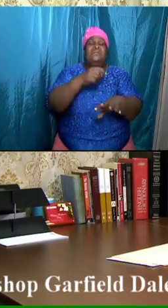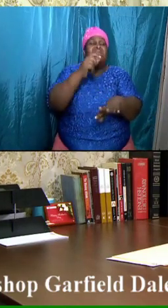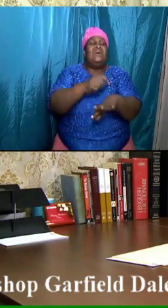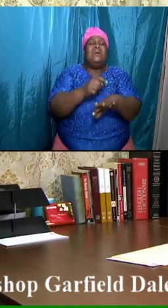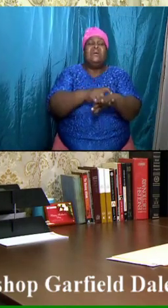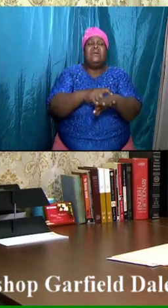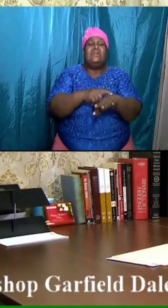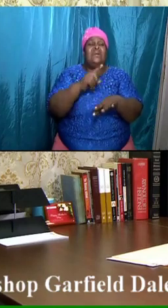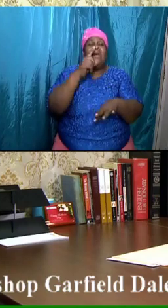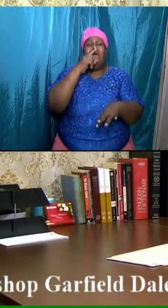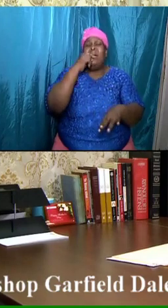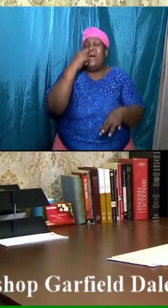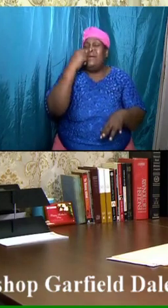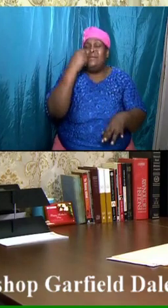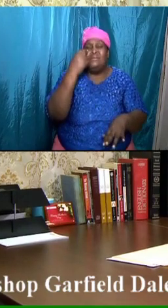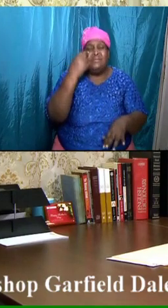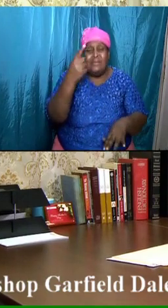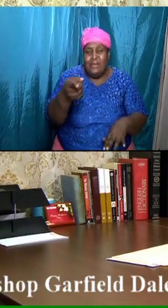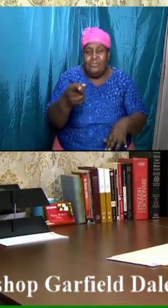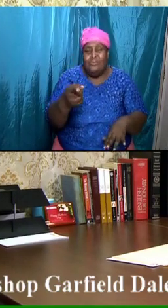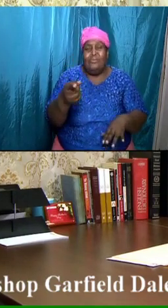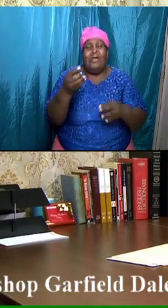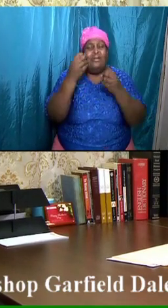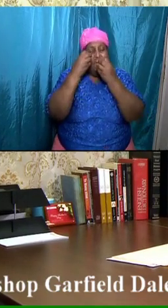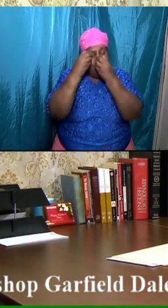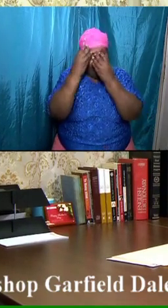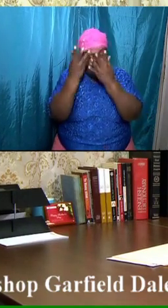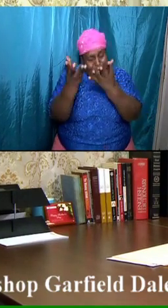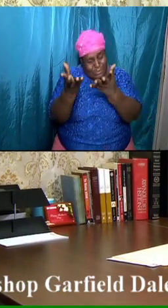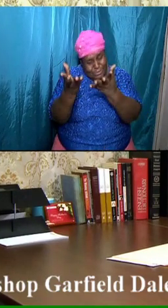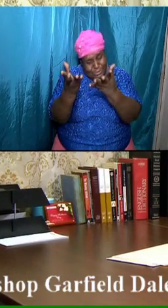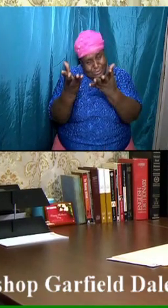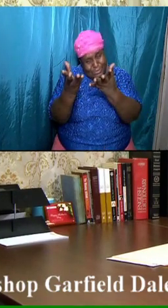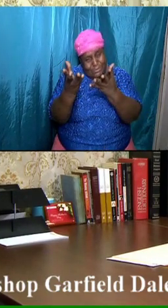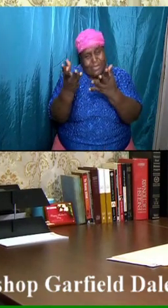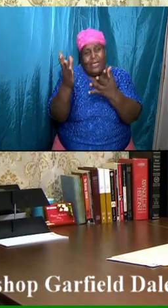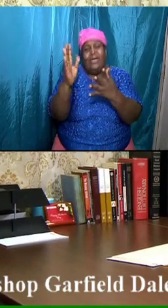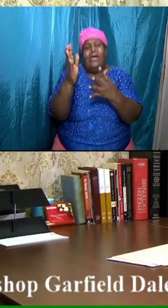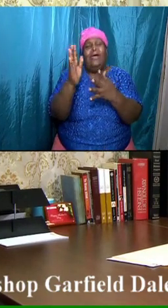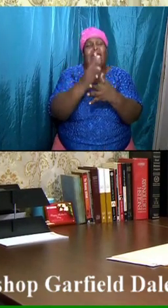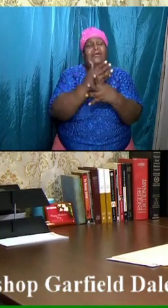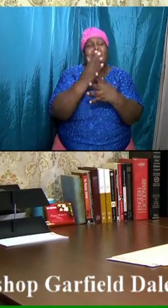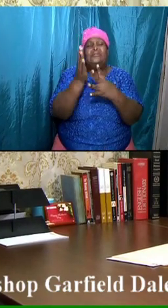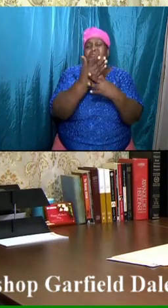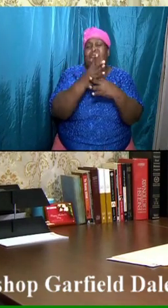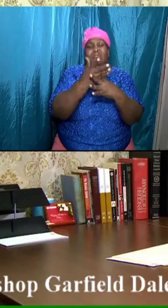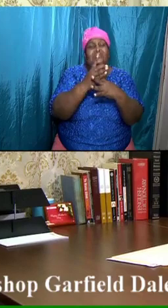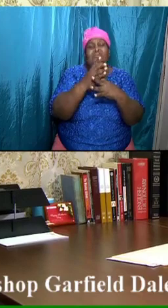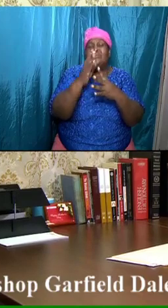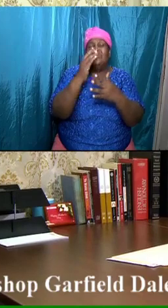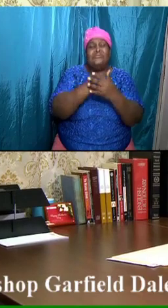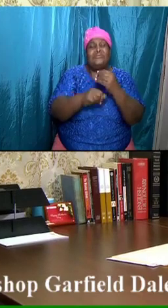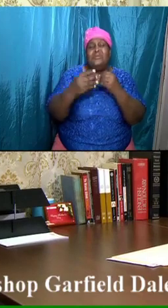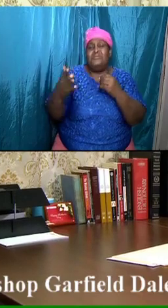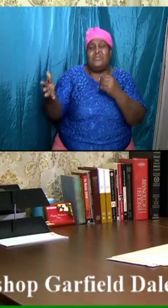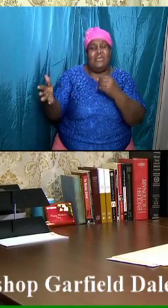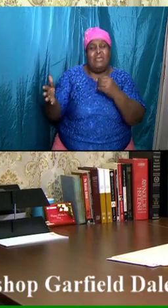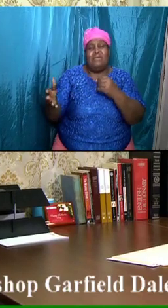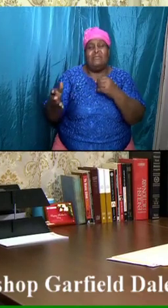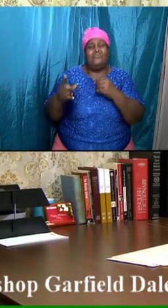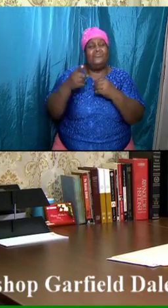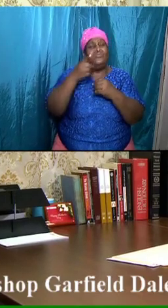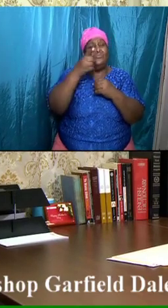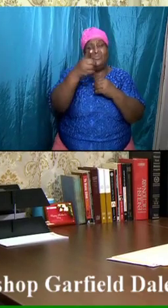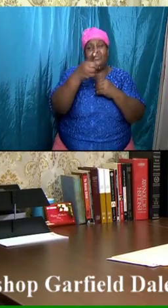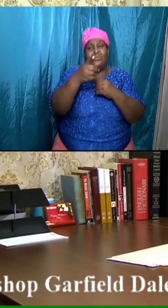present information, every time that I share some things about the sequencing and the order, it